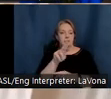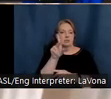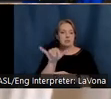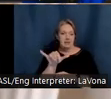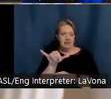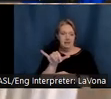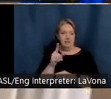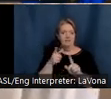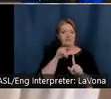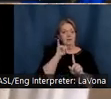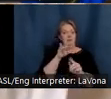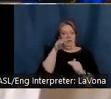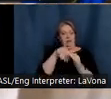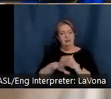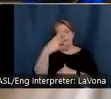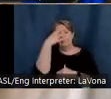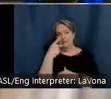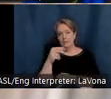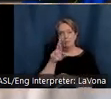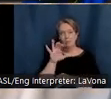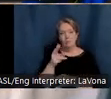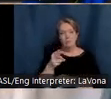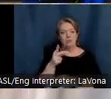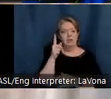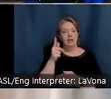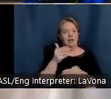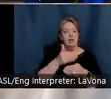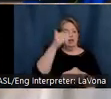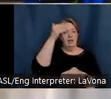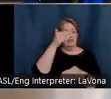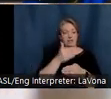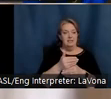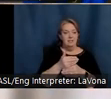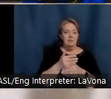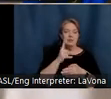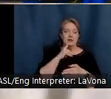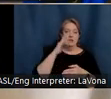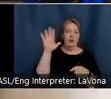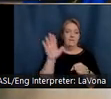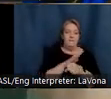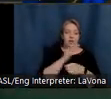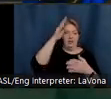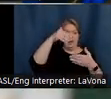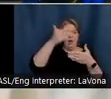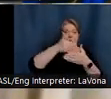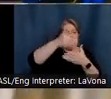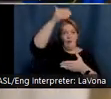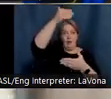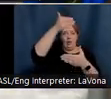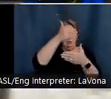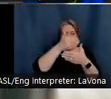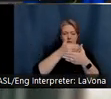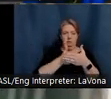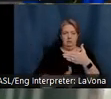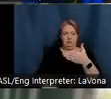into the sleeping porch. These windows go down into the walls on a pulley system. Selma named her